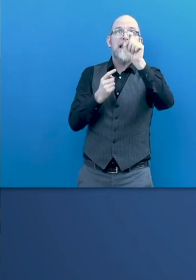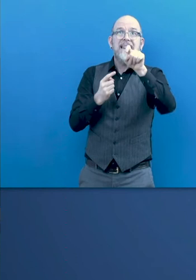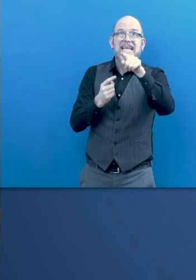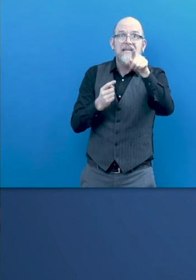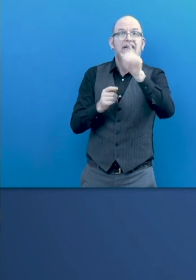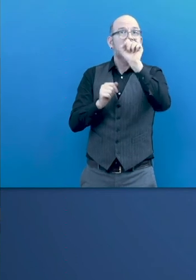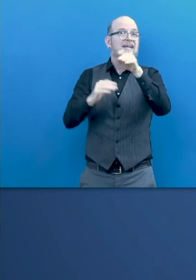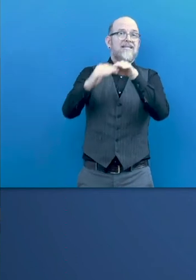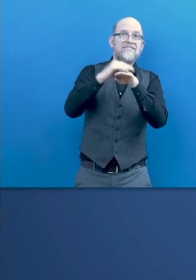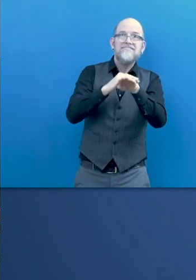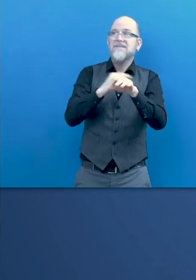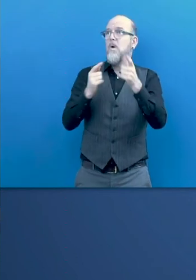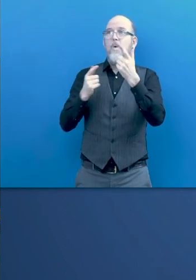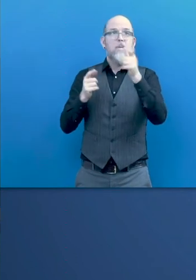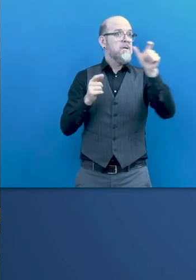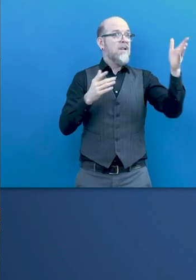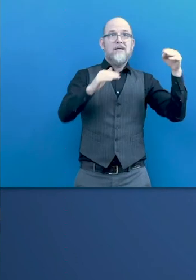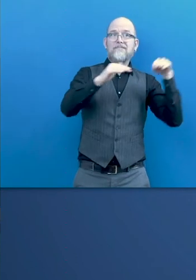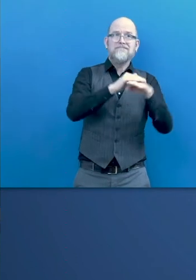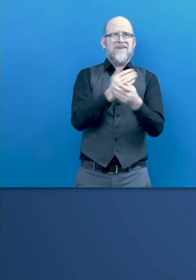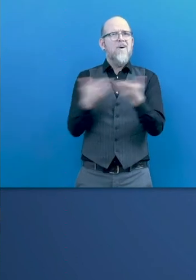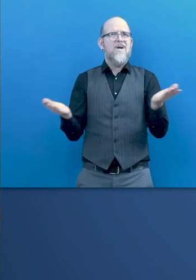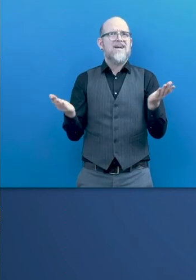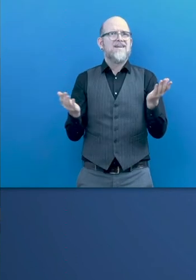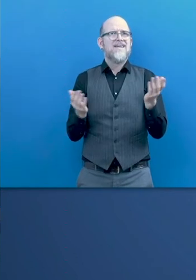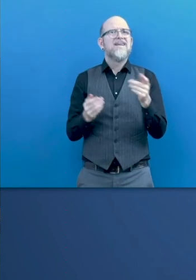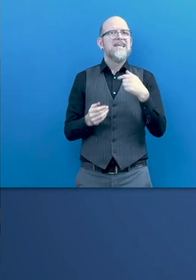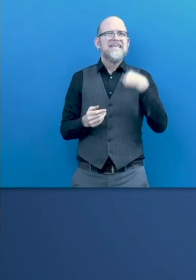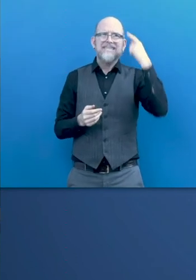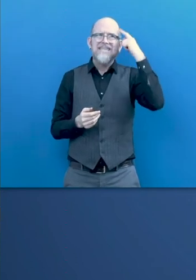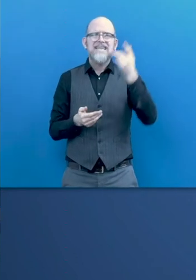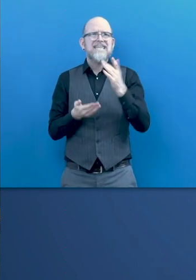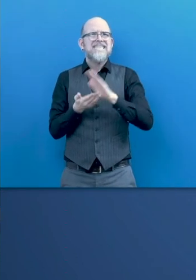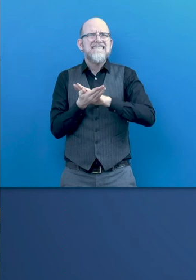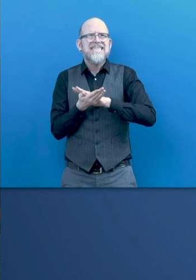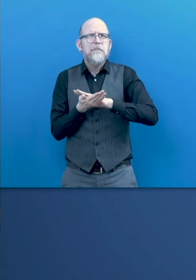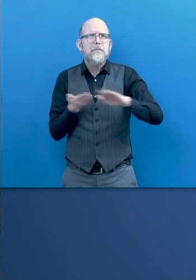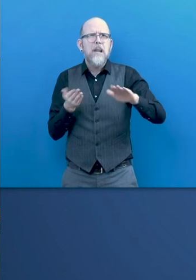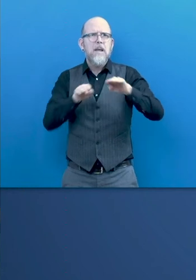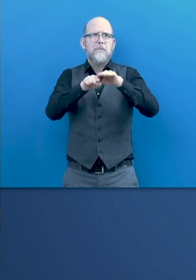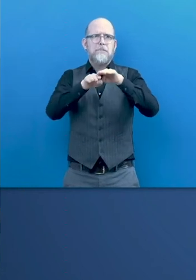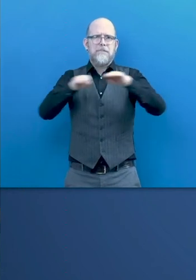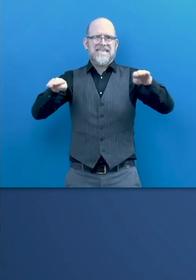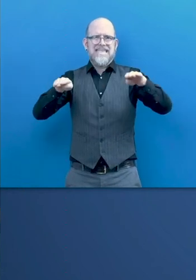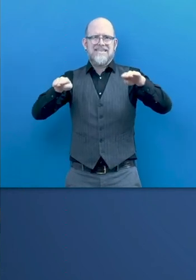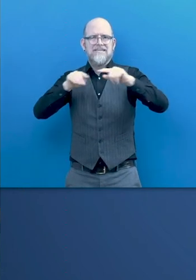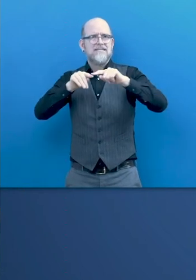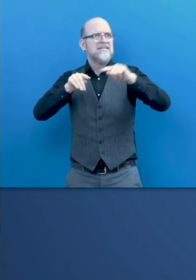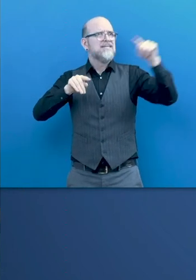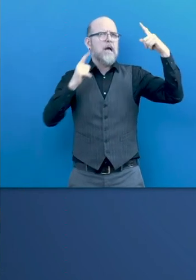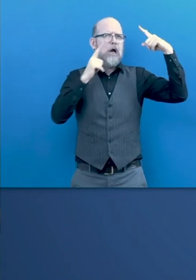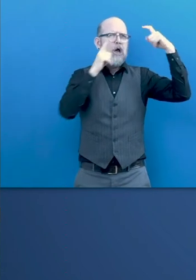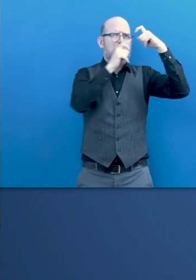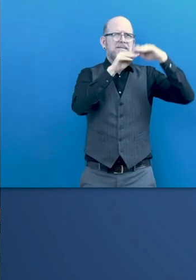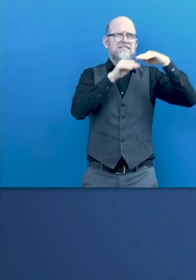therefore, from the most basic to the most complex positions, technology is and increasingly will be a